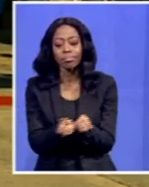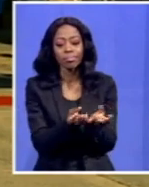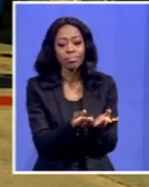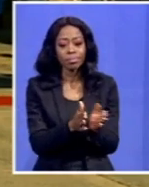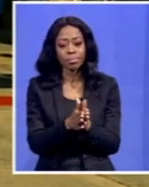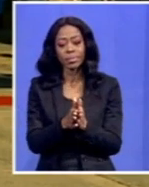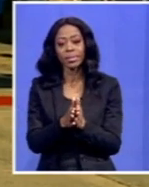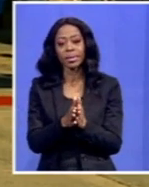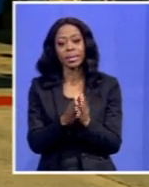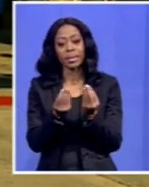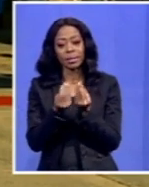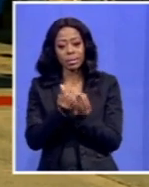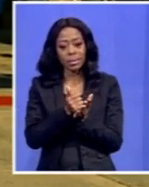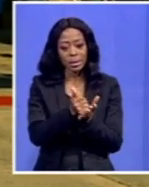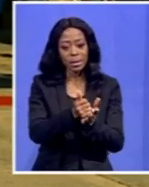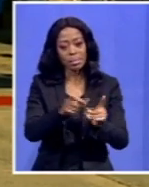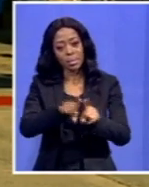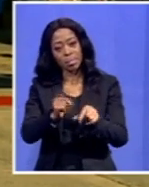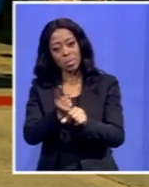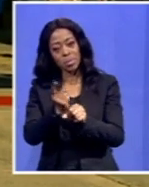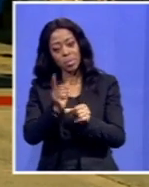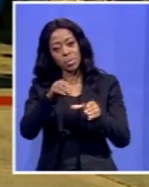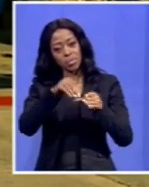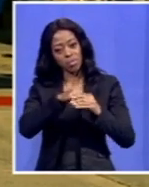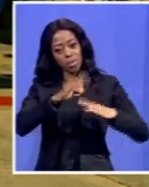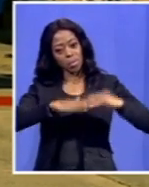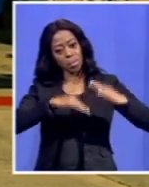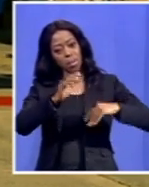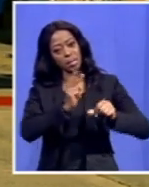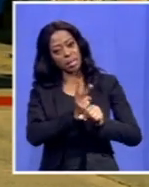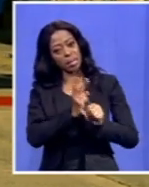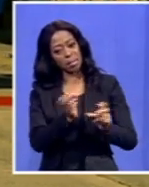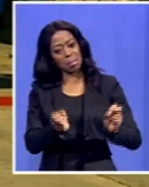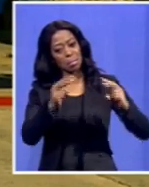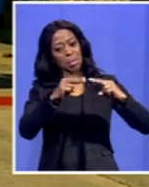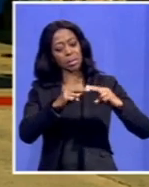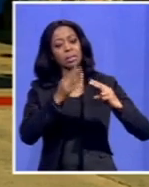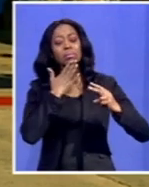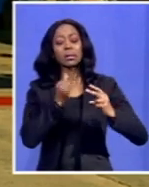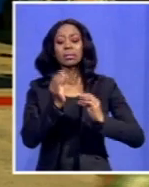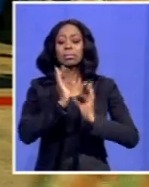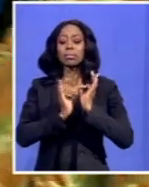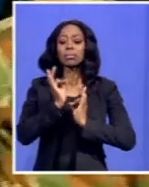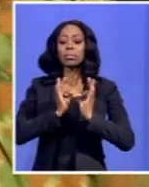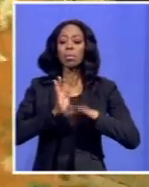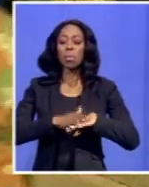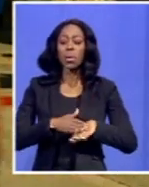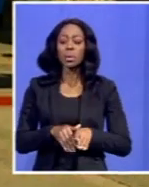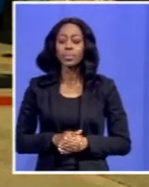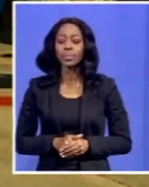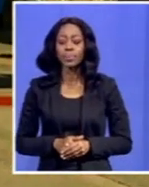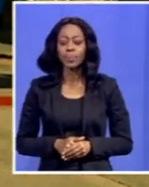aid, you are also involved in the construction of bridges as well. If you can just tell us a little bit more on that.